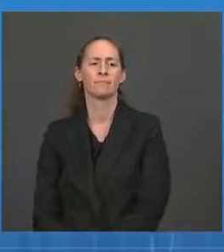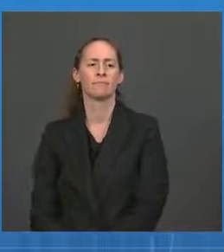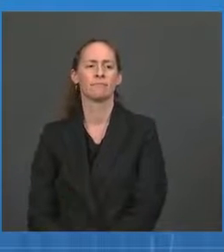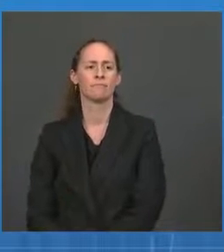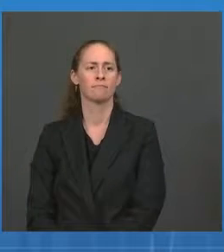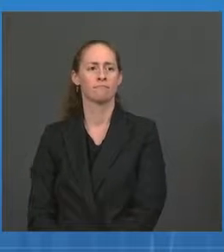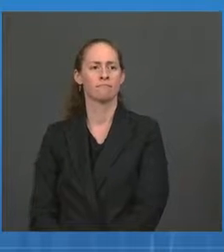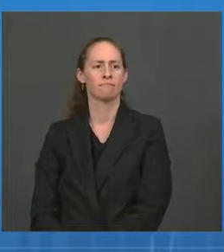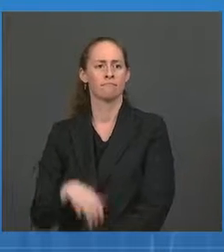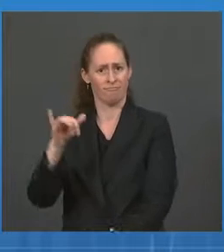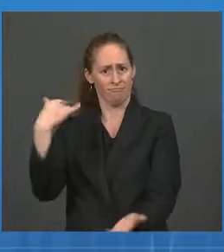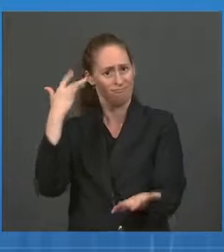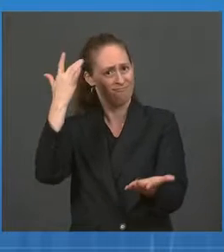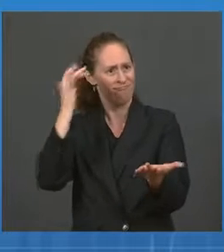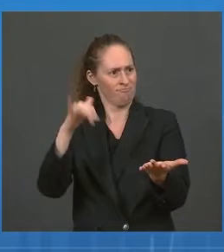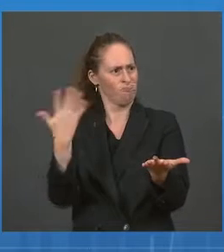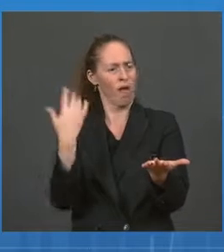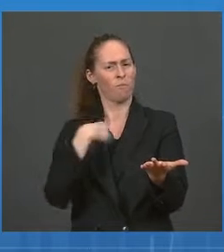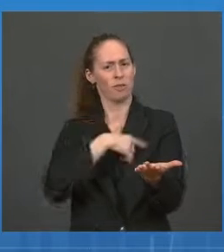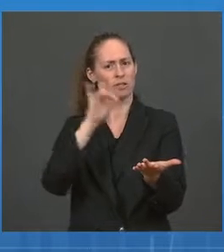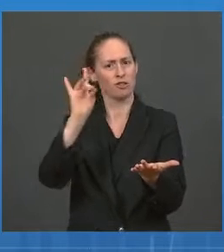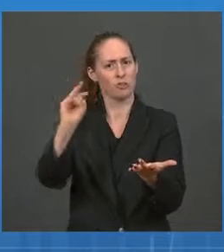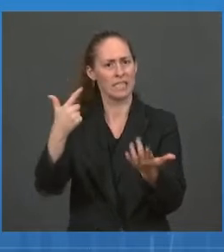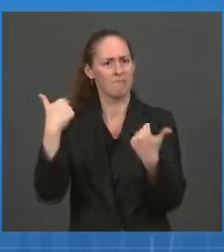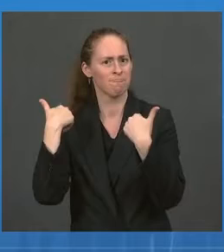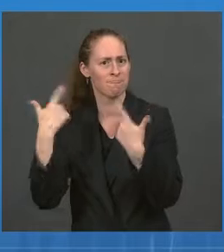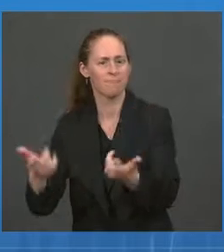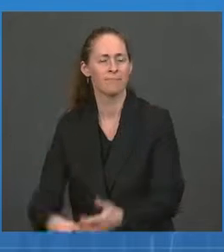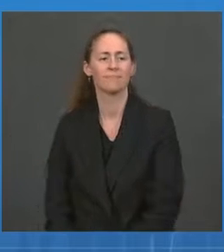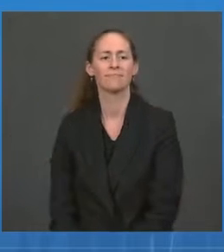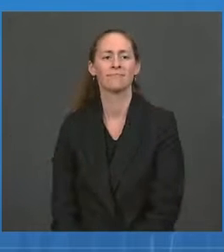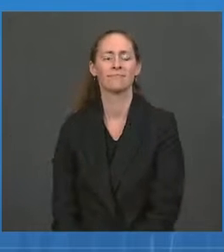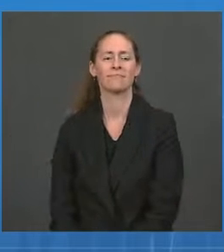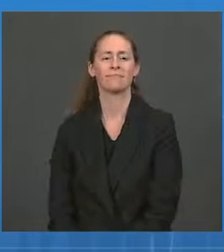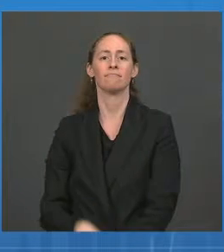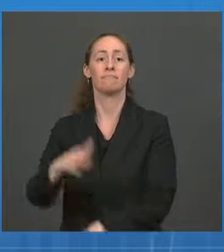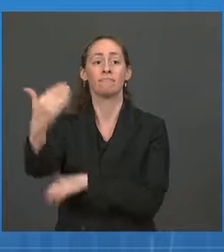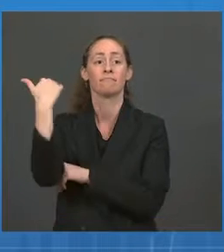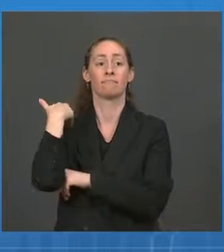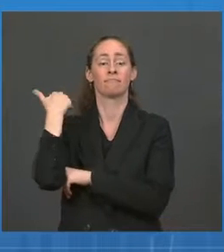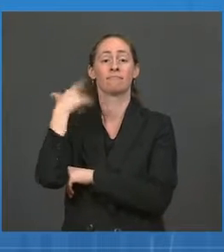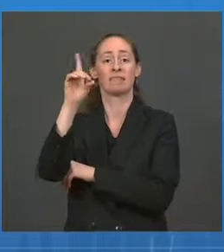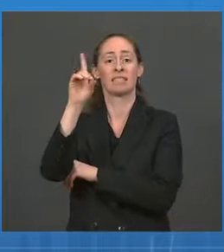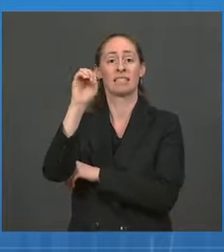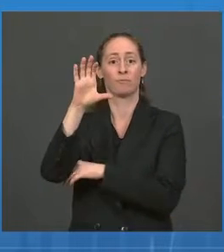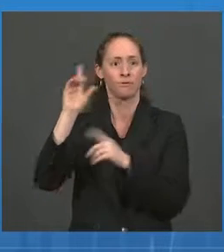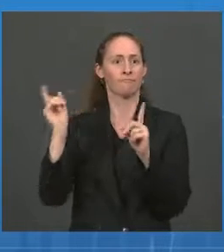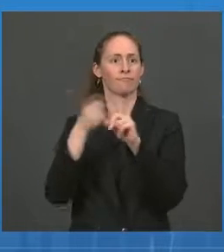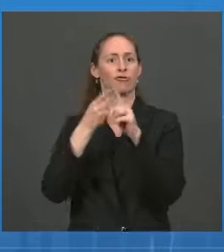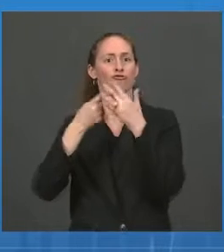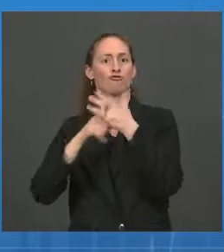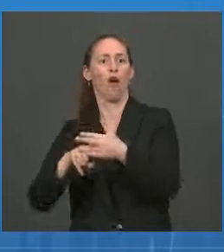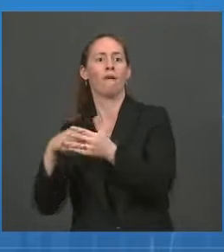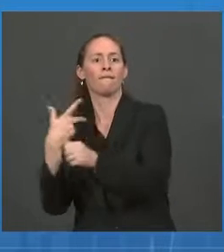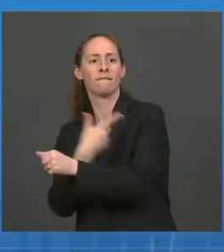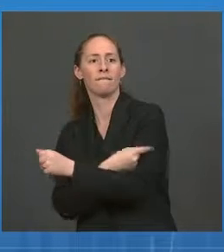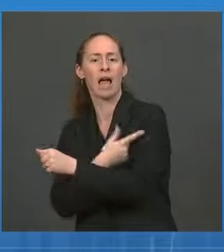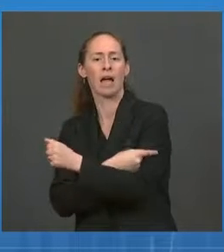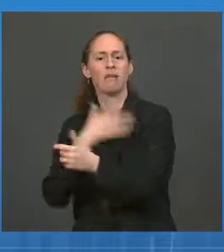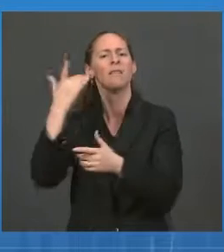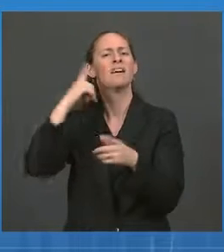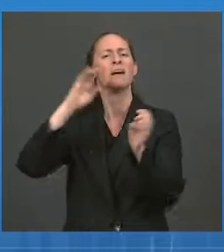I'd add that when in December, when the vaccines were initially authorized for emergency use,